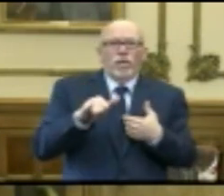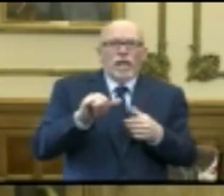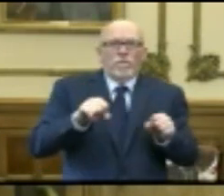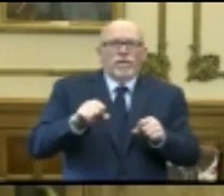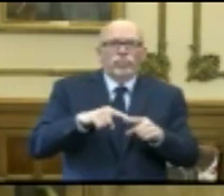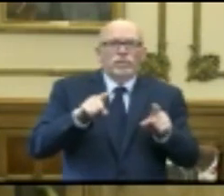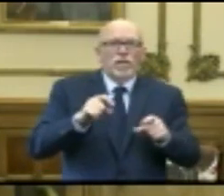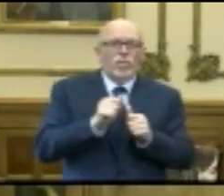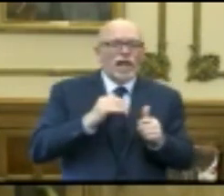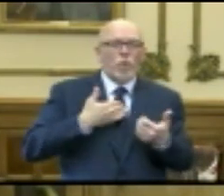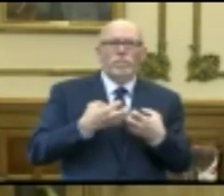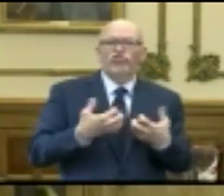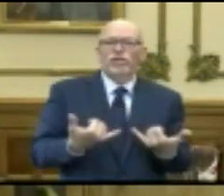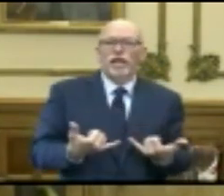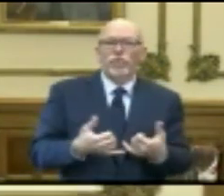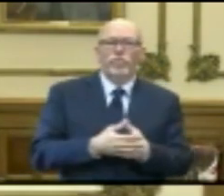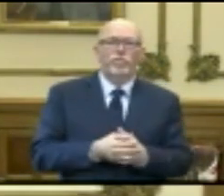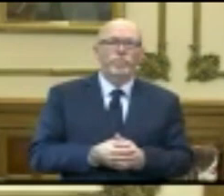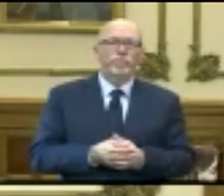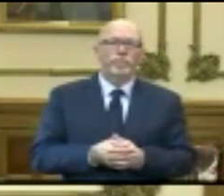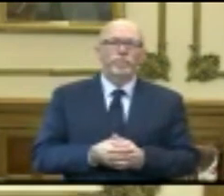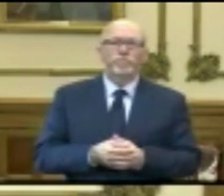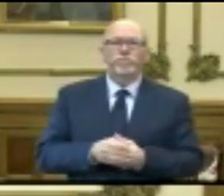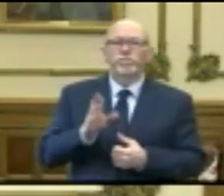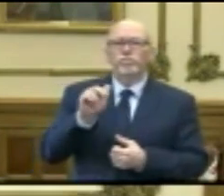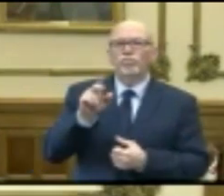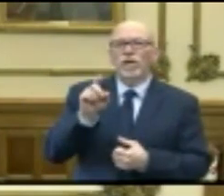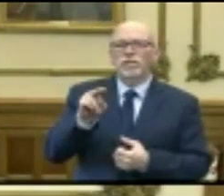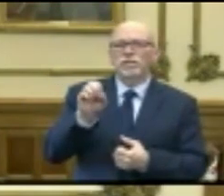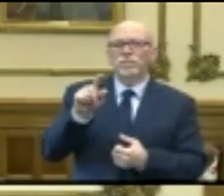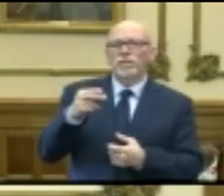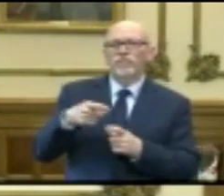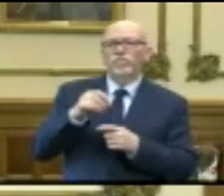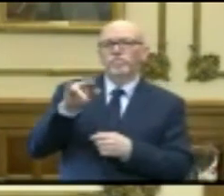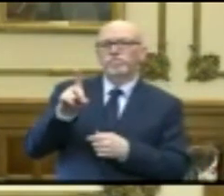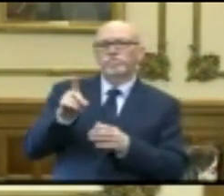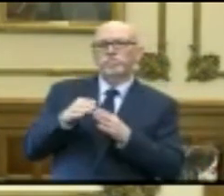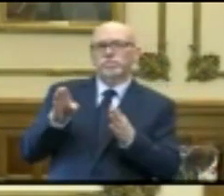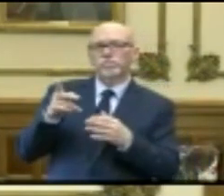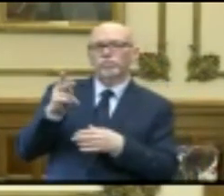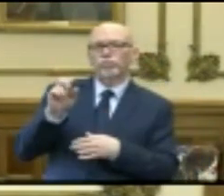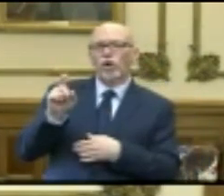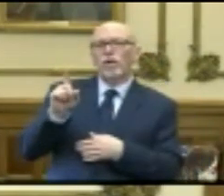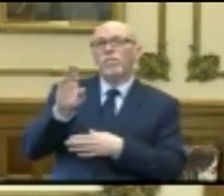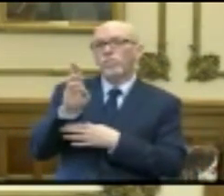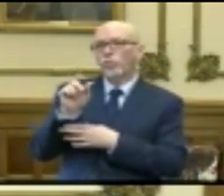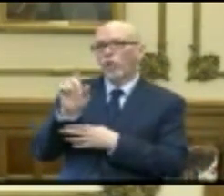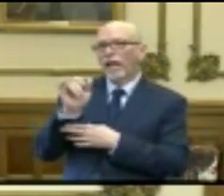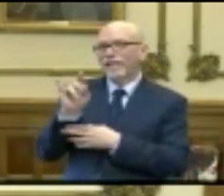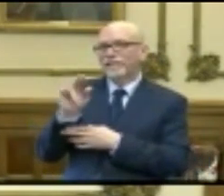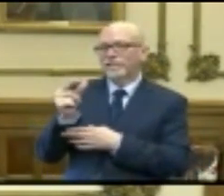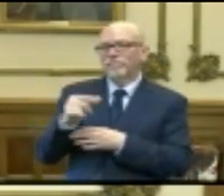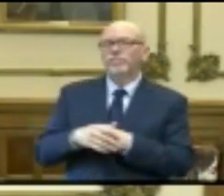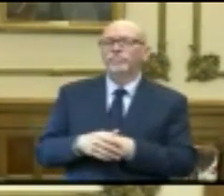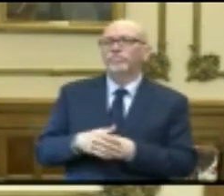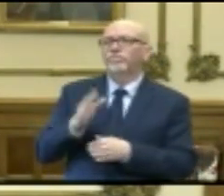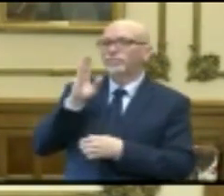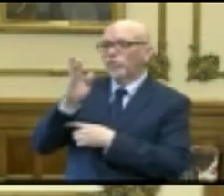do that with the machines that we have. Brandon Smith, Indiana Public Broadcasting. Afternoon, Brandon.